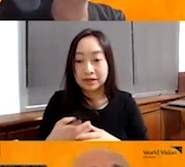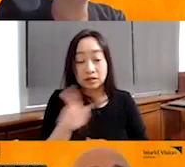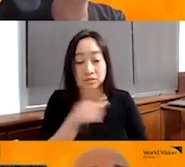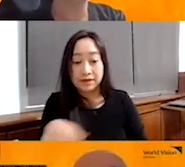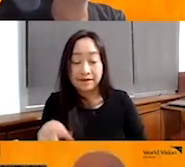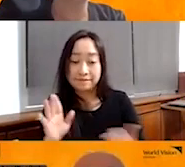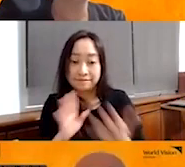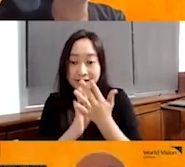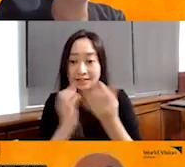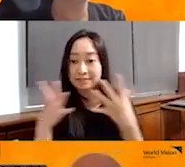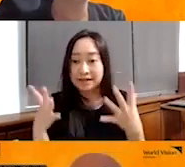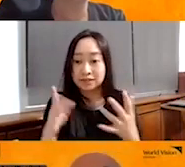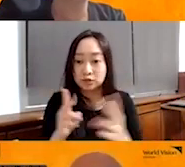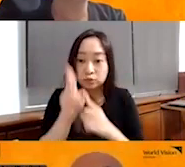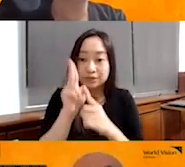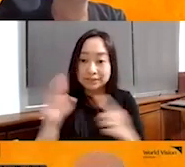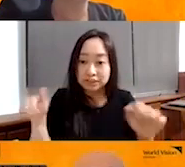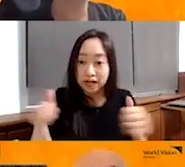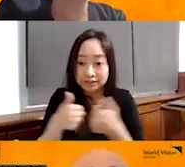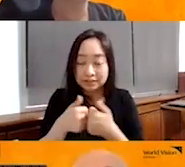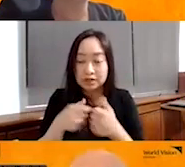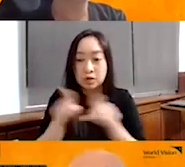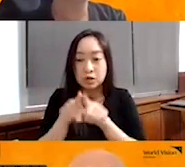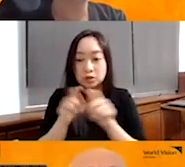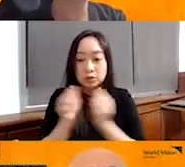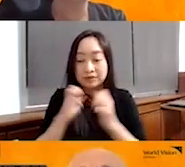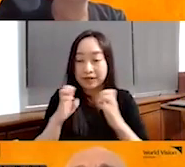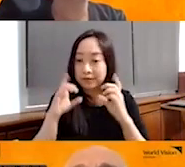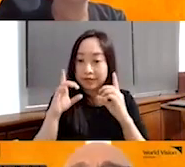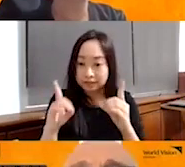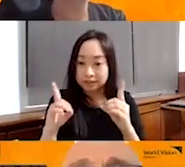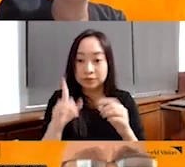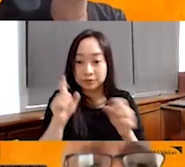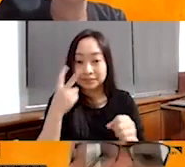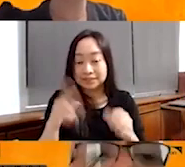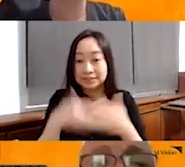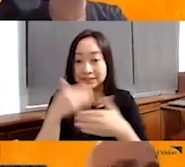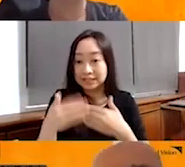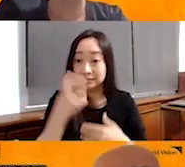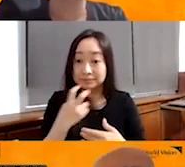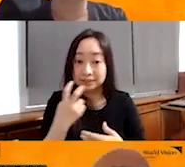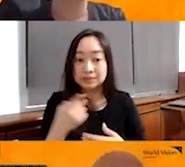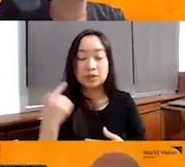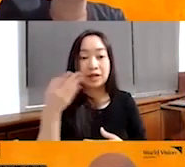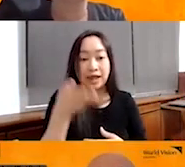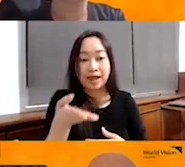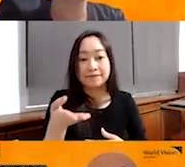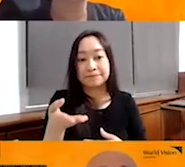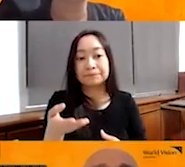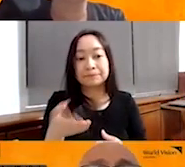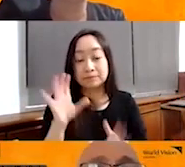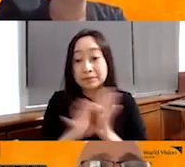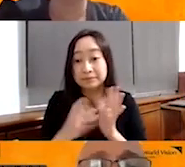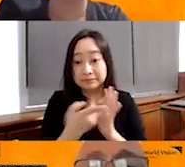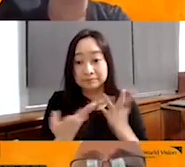challenges also with the education. Maybe we can see the next picture that we have because they have,